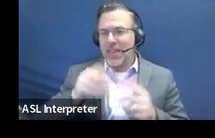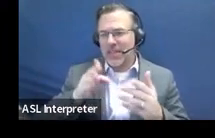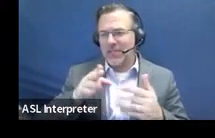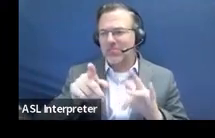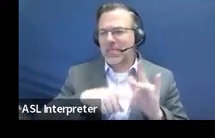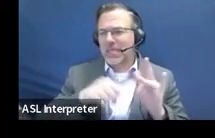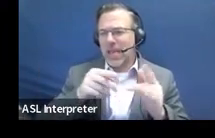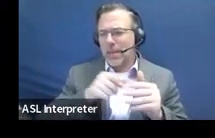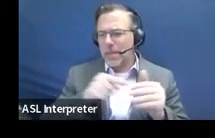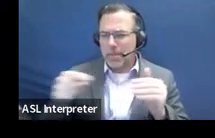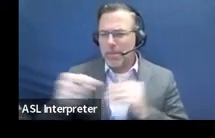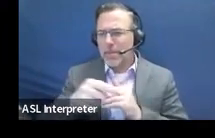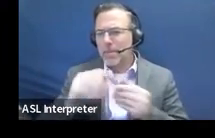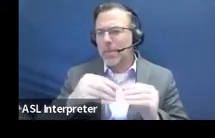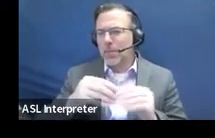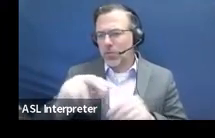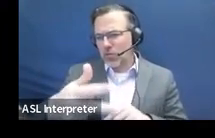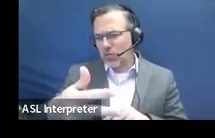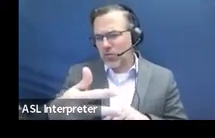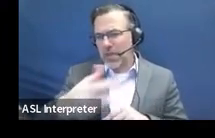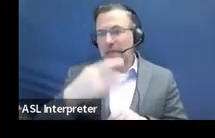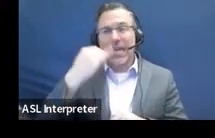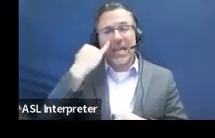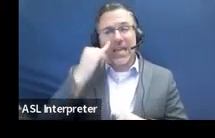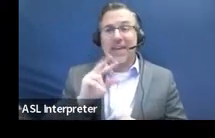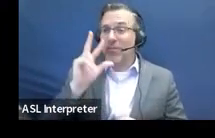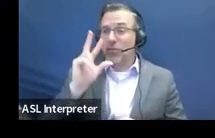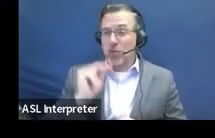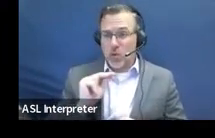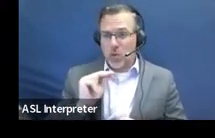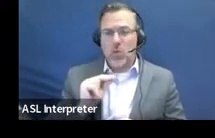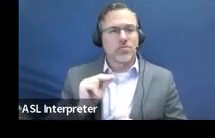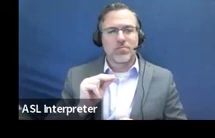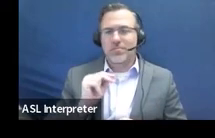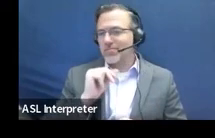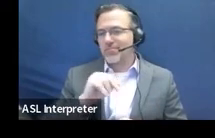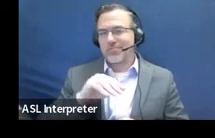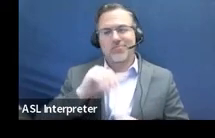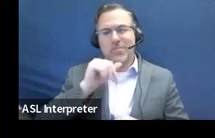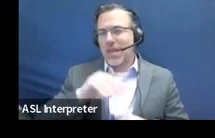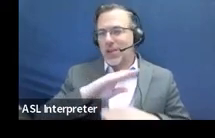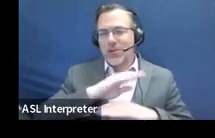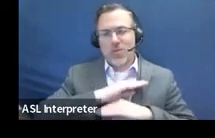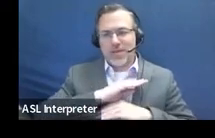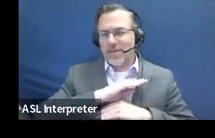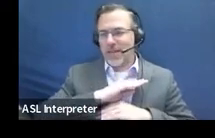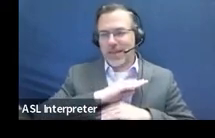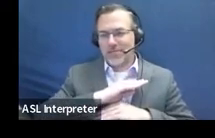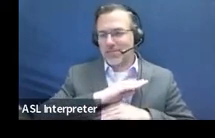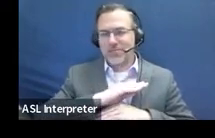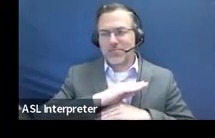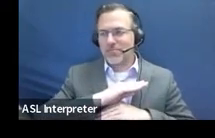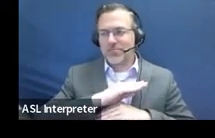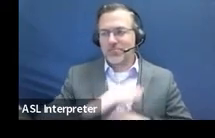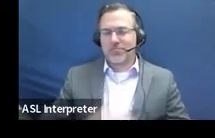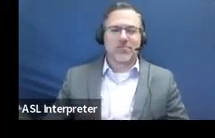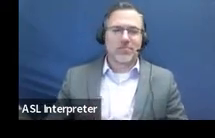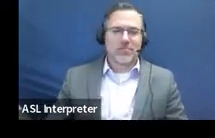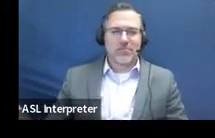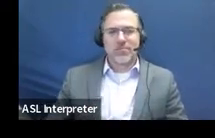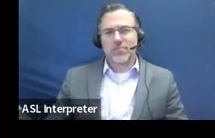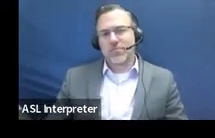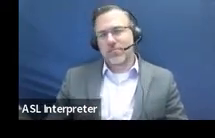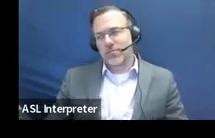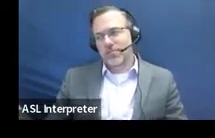If the answer is no, then the child does not qualify as a child with a disability under MUSER. So